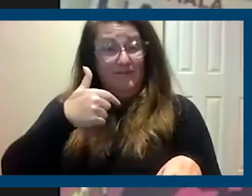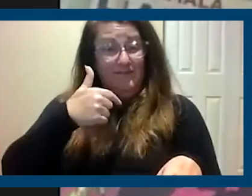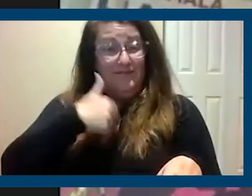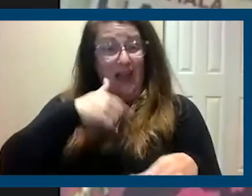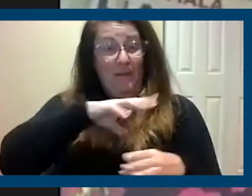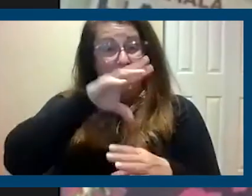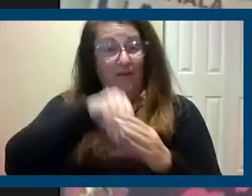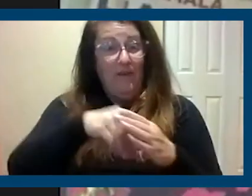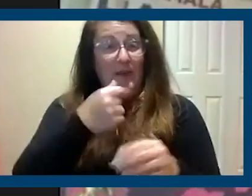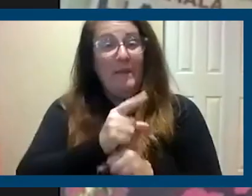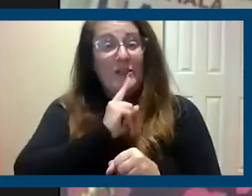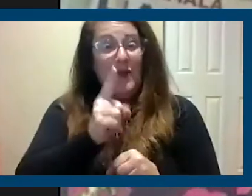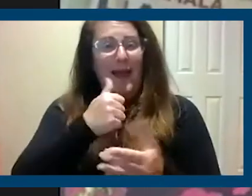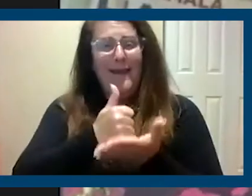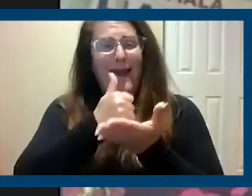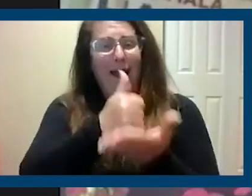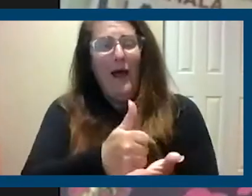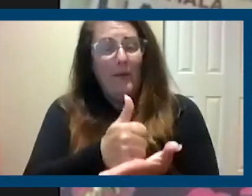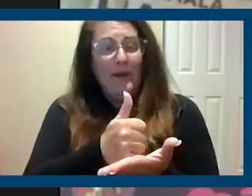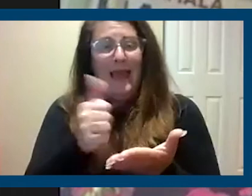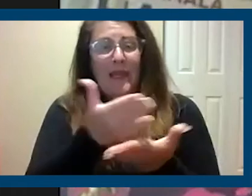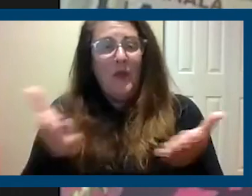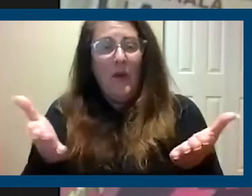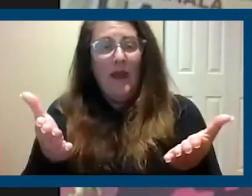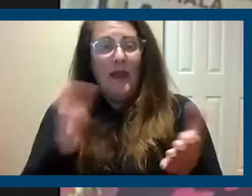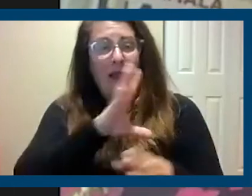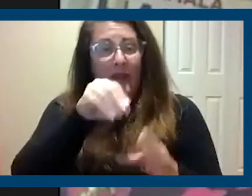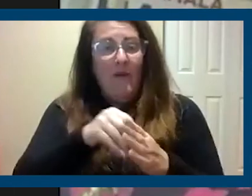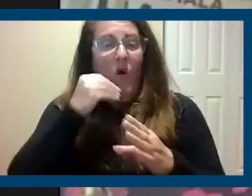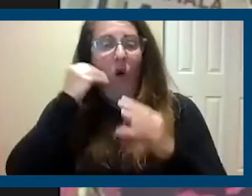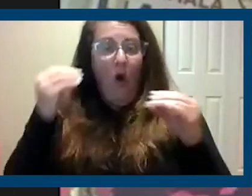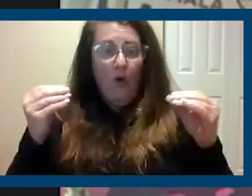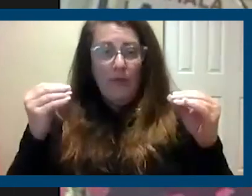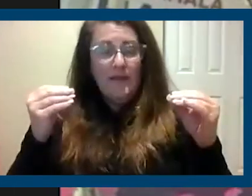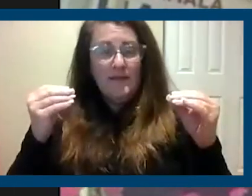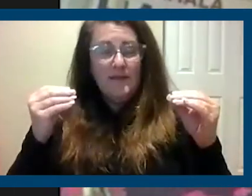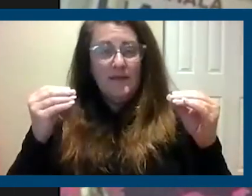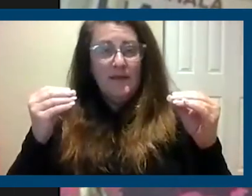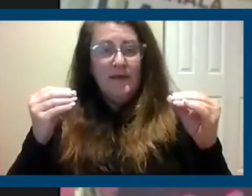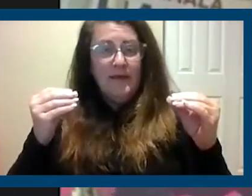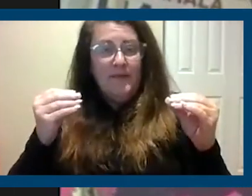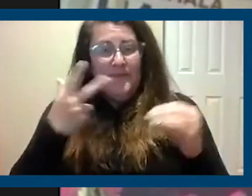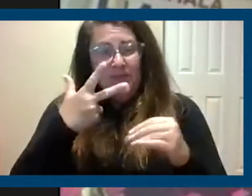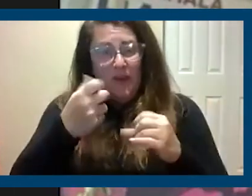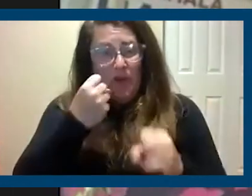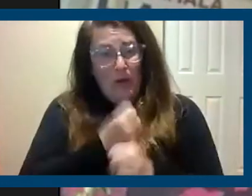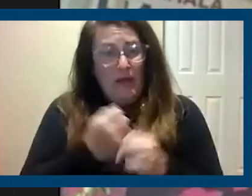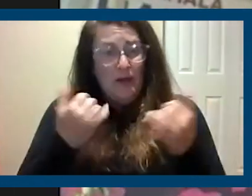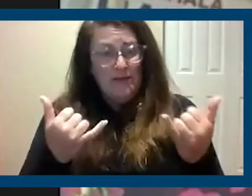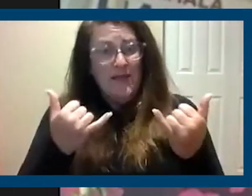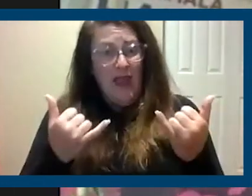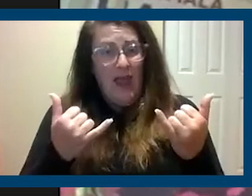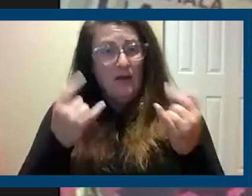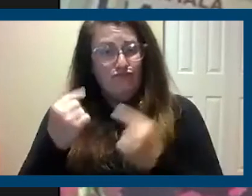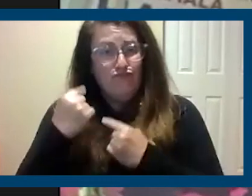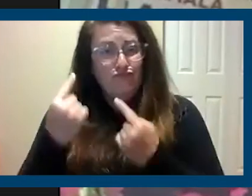that I can help in any way I can. I've been involved with homeless, uh, working with the homeless for, uh, three years now is something